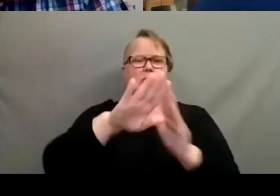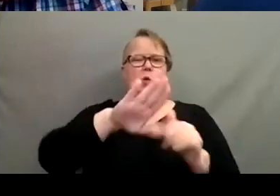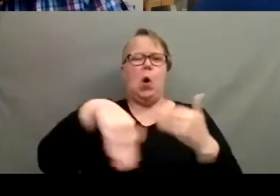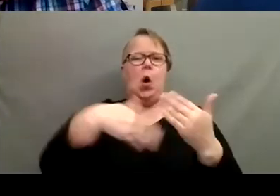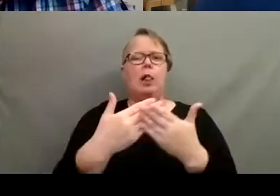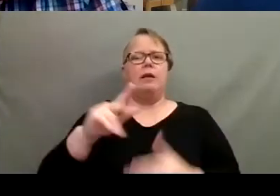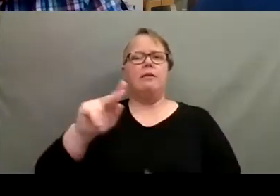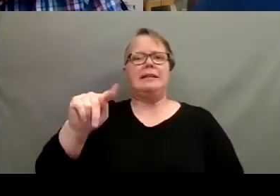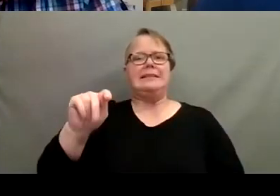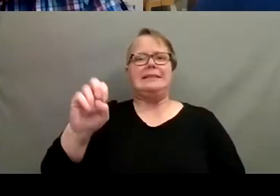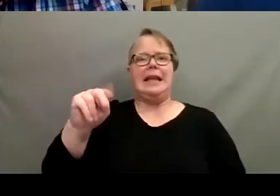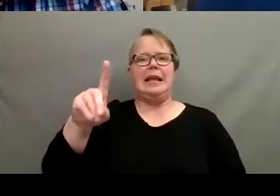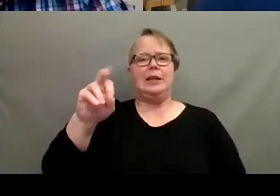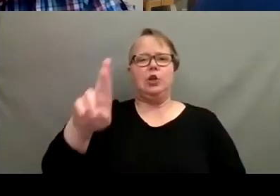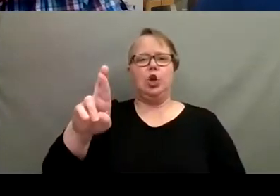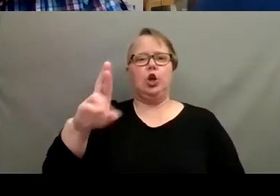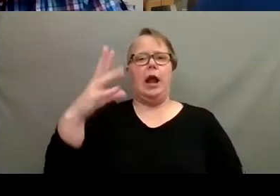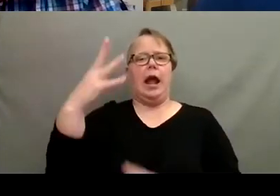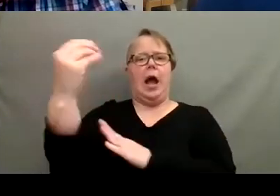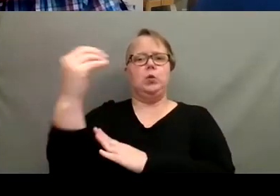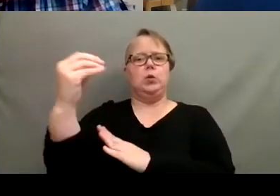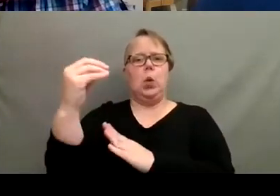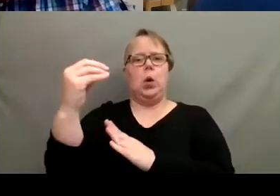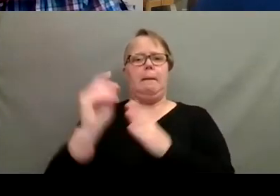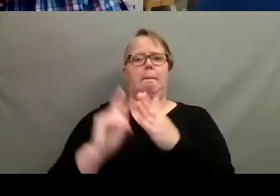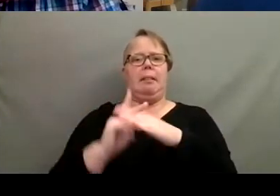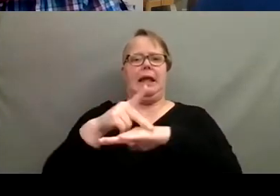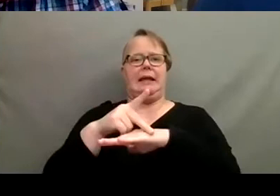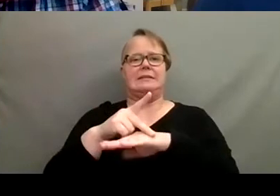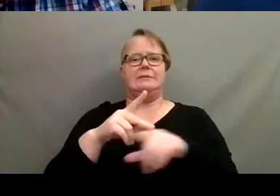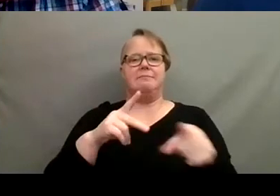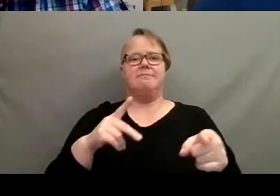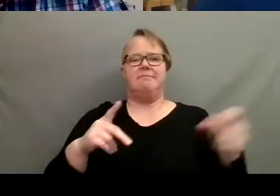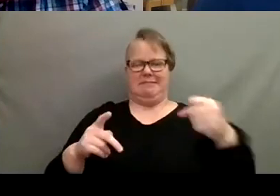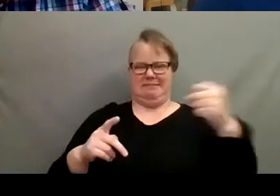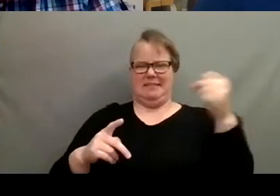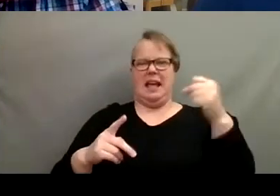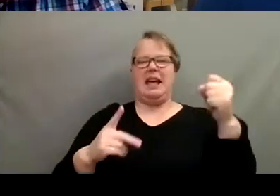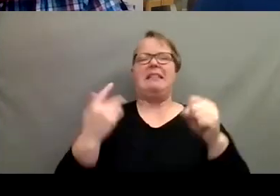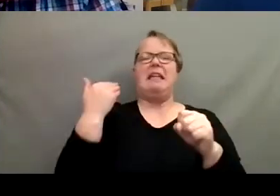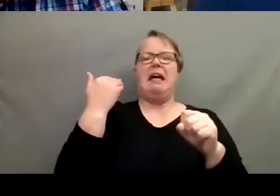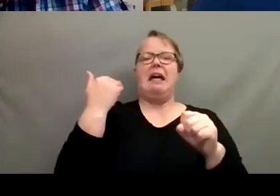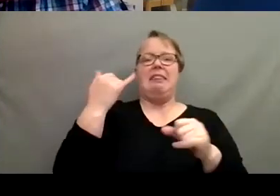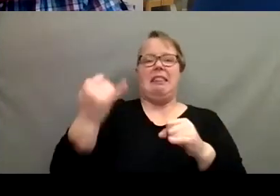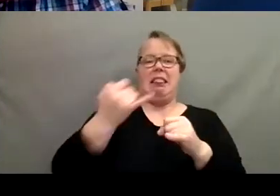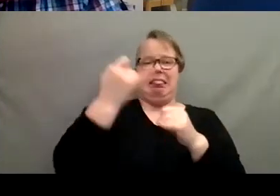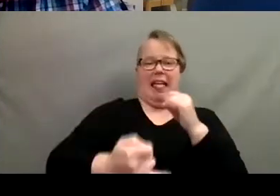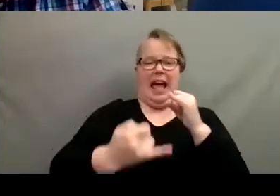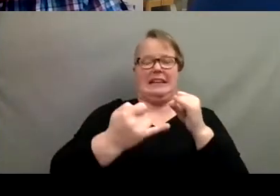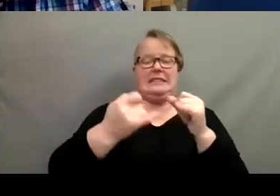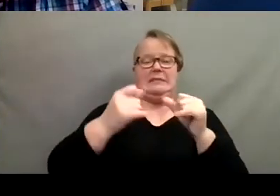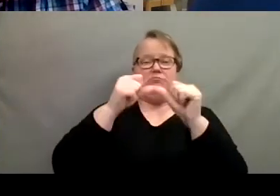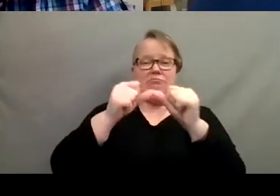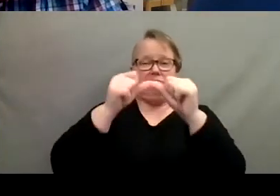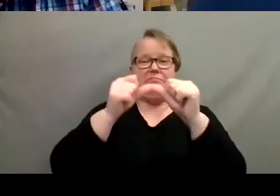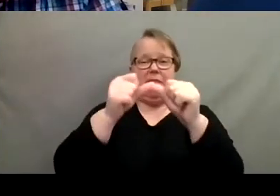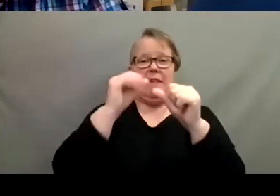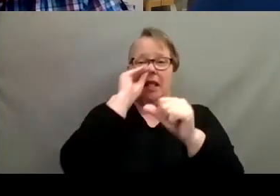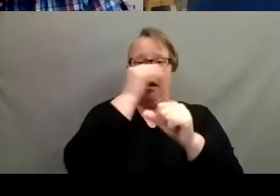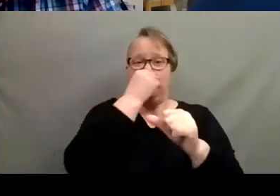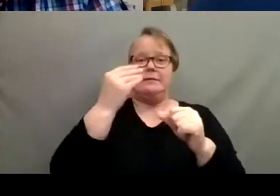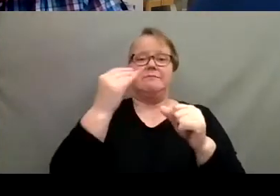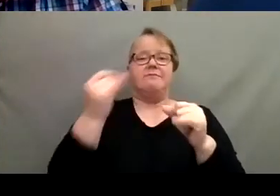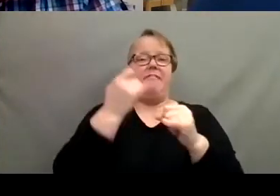Yeah. Same here. I think the, the, the last remaining holdouts finally got toasted last night. Yeah. Yeah. Yeah.